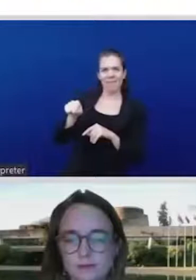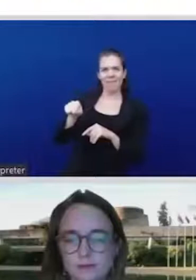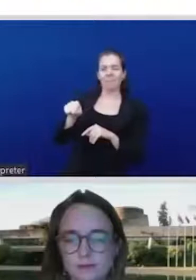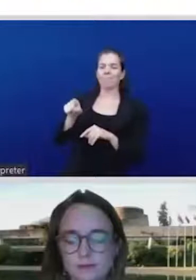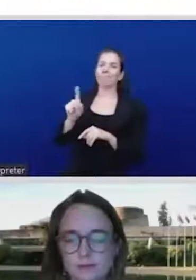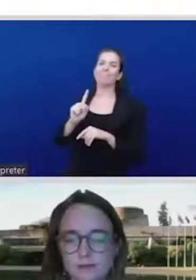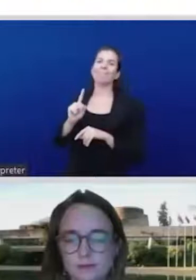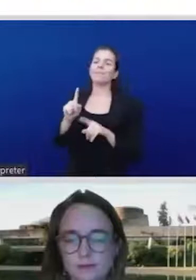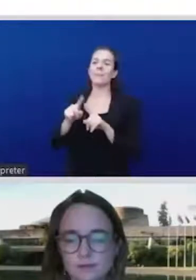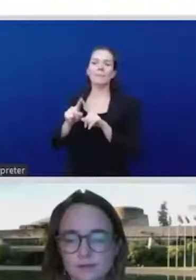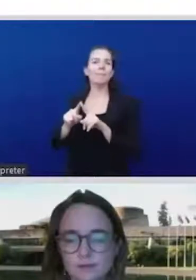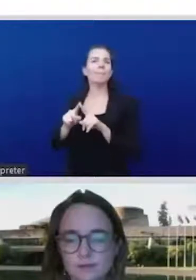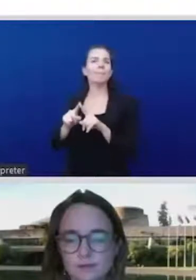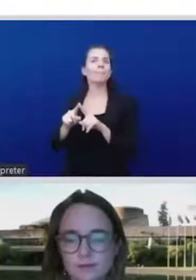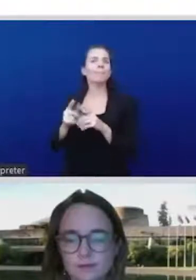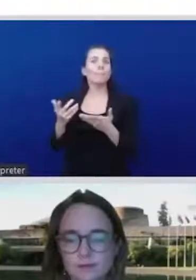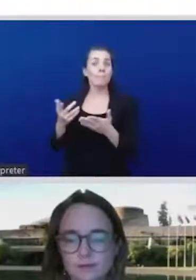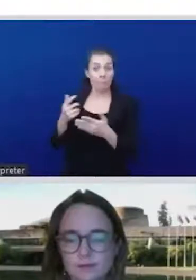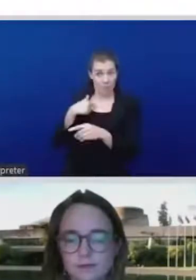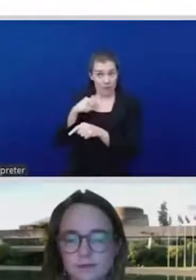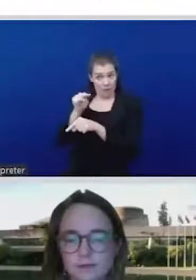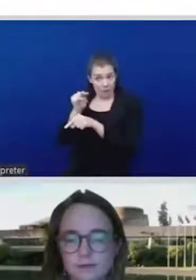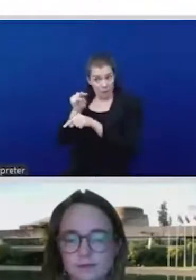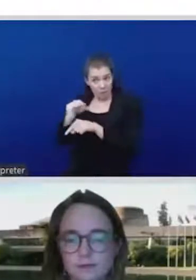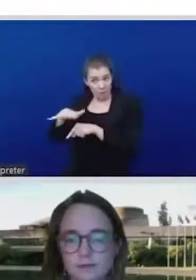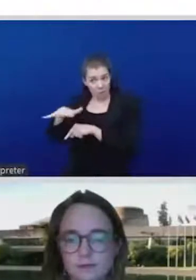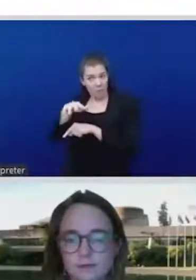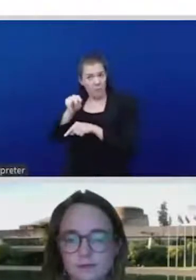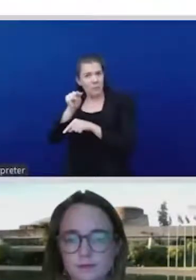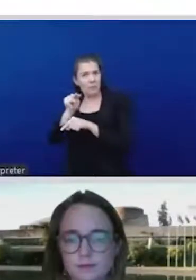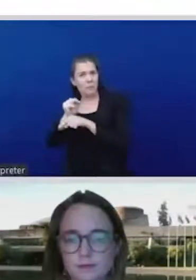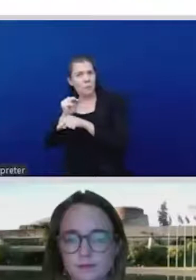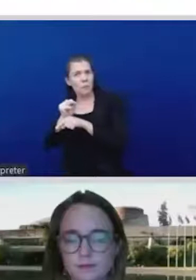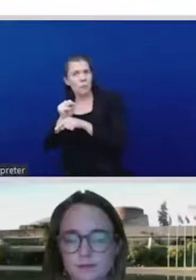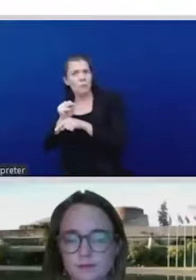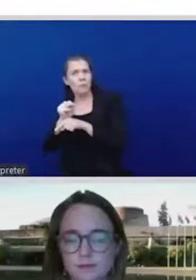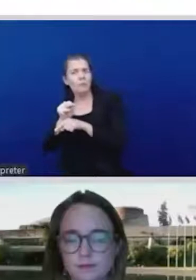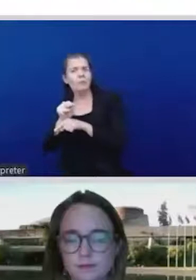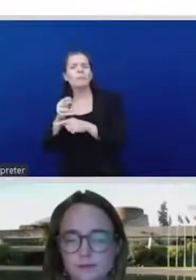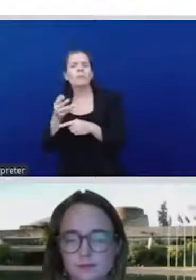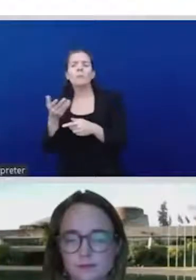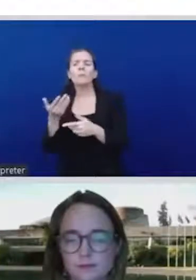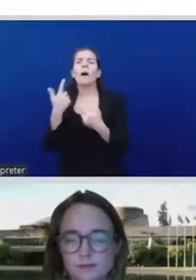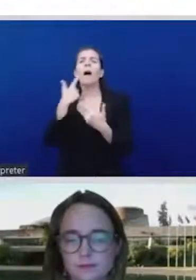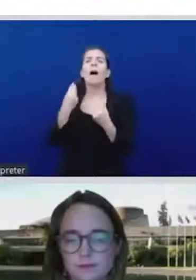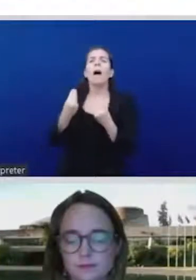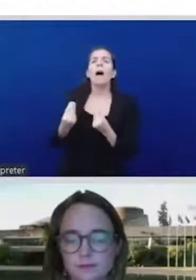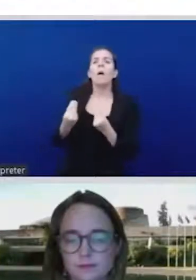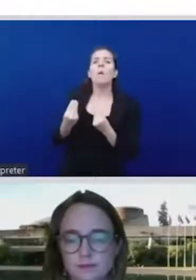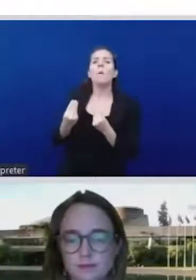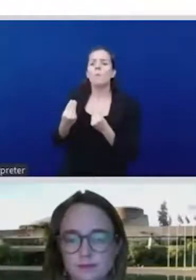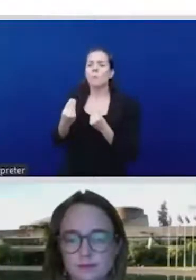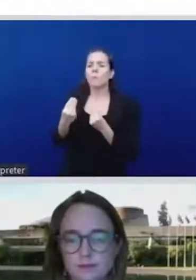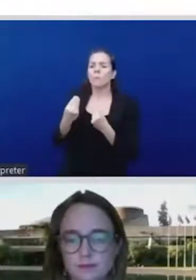in the Pacific. As a result, our time becomes undervalued and we also on the global